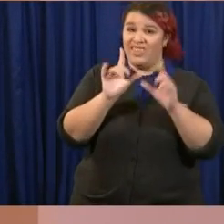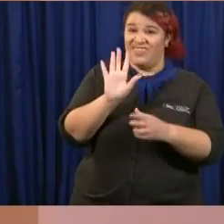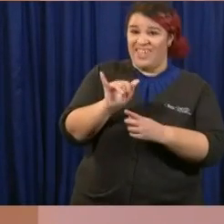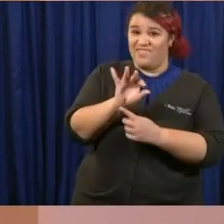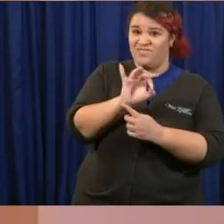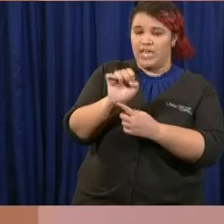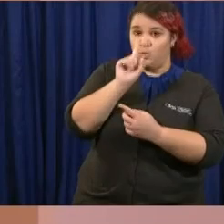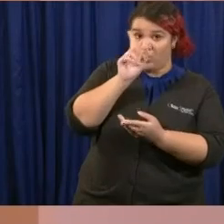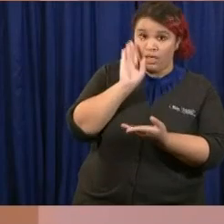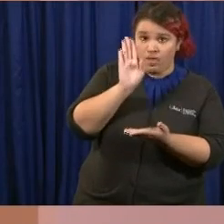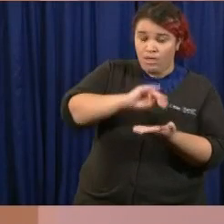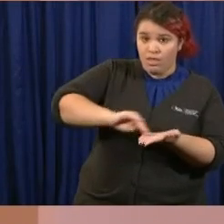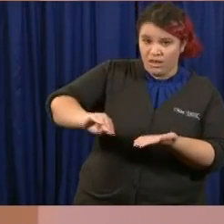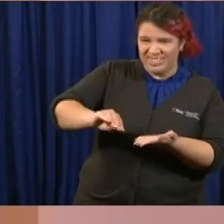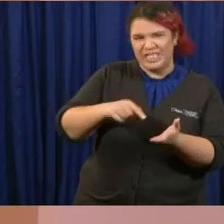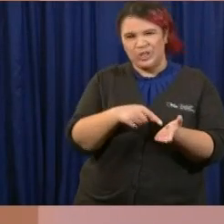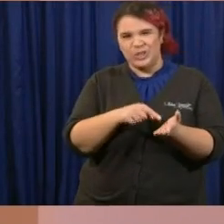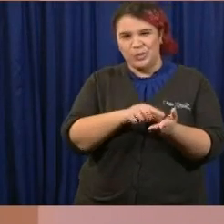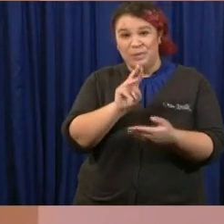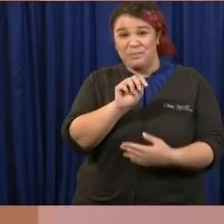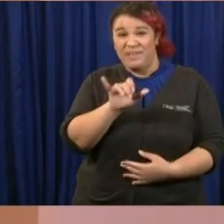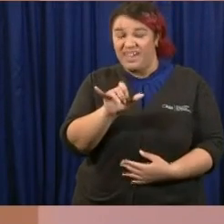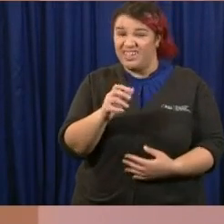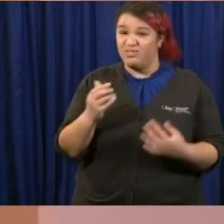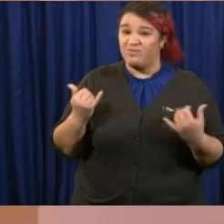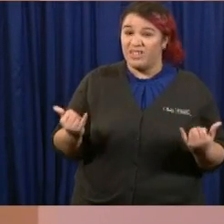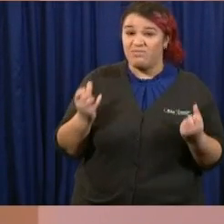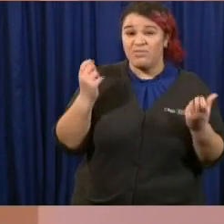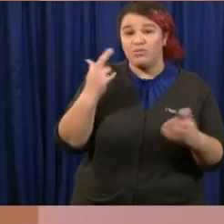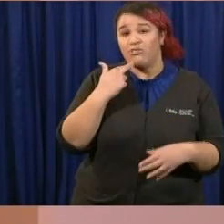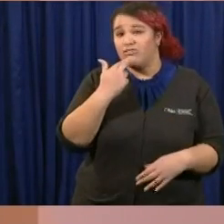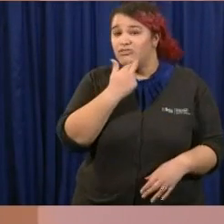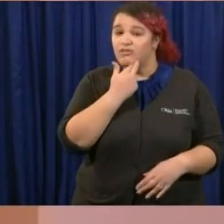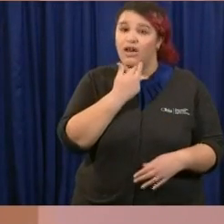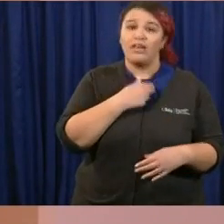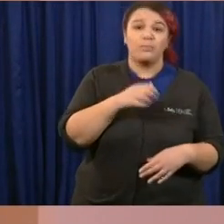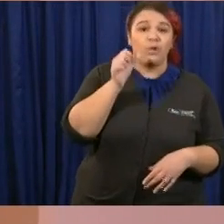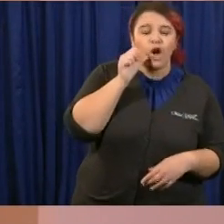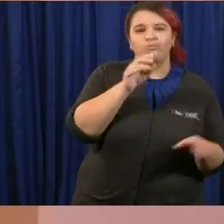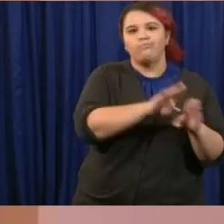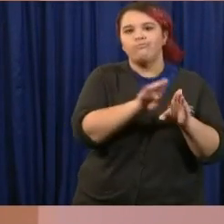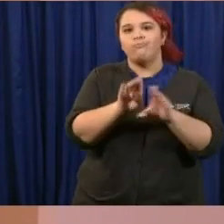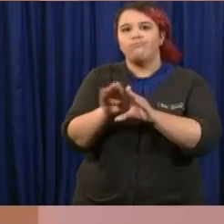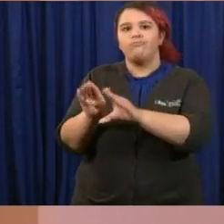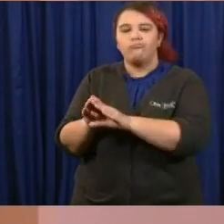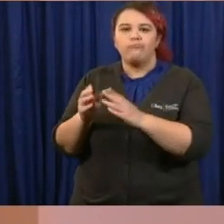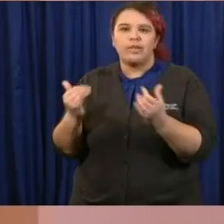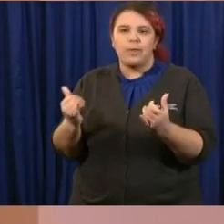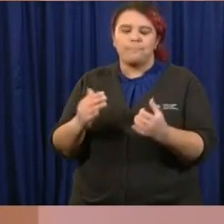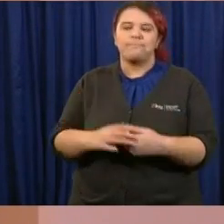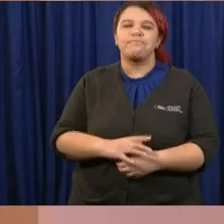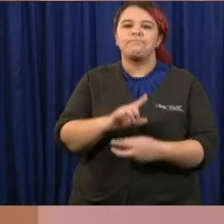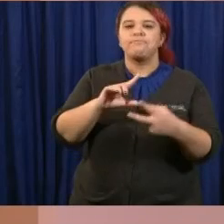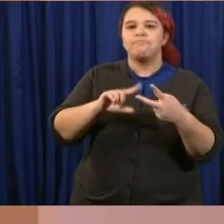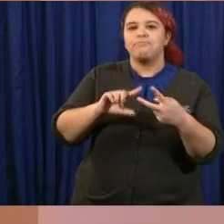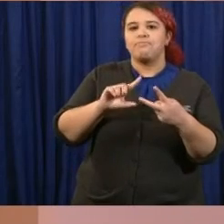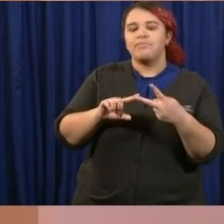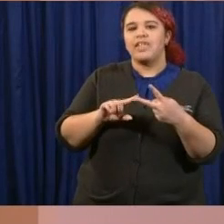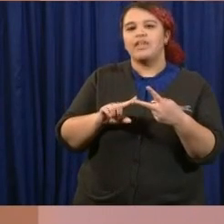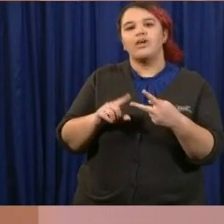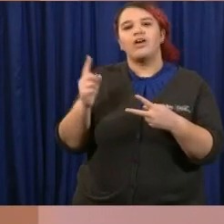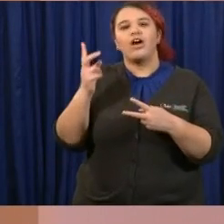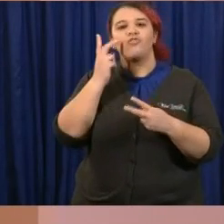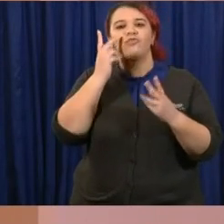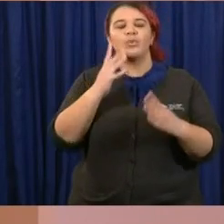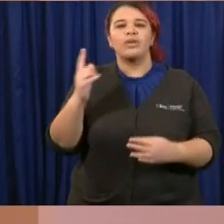establishments are largely closed right now? And also, a viewer question, has child support been